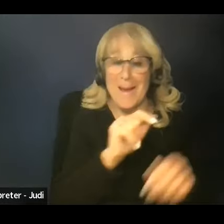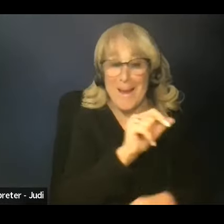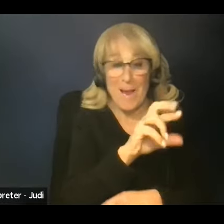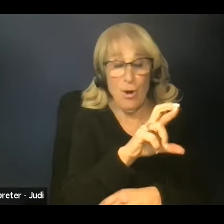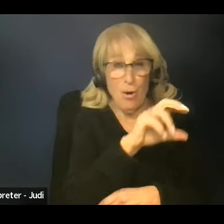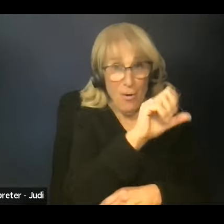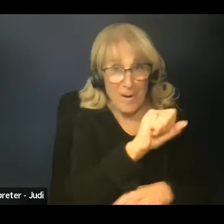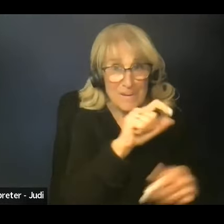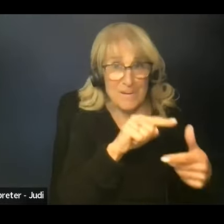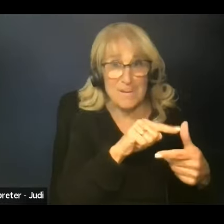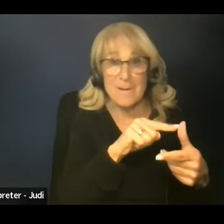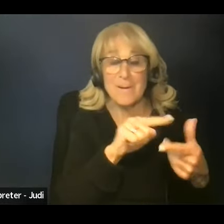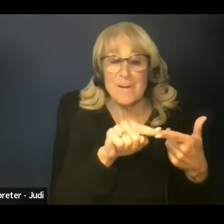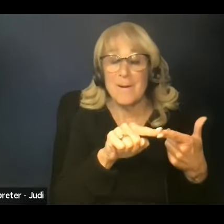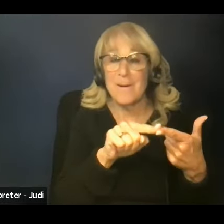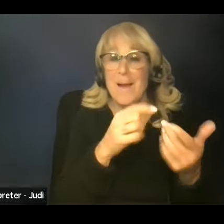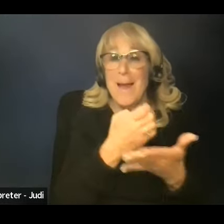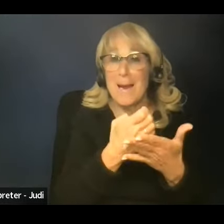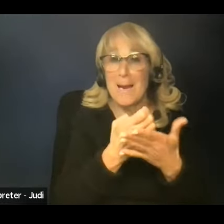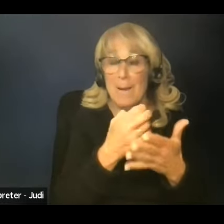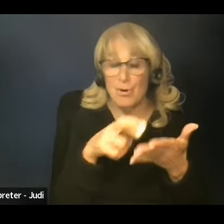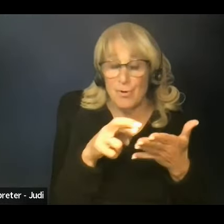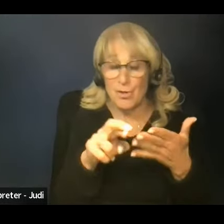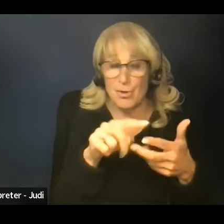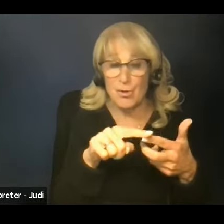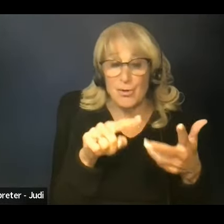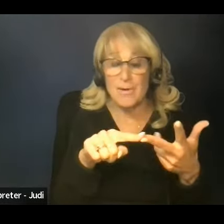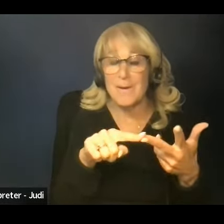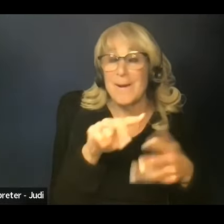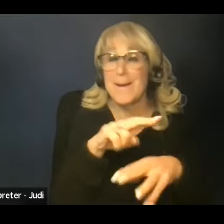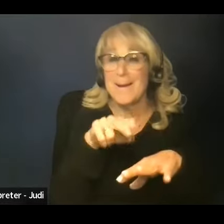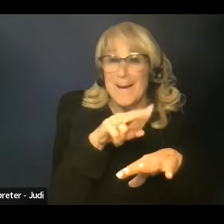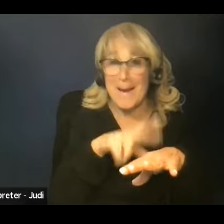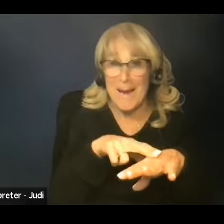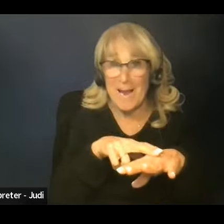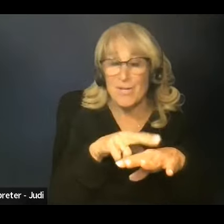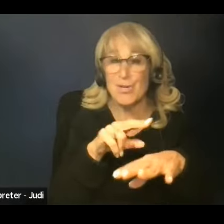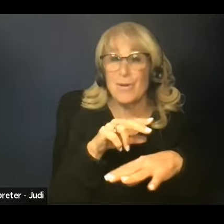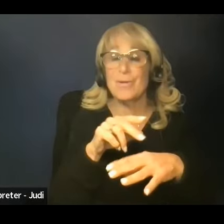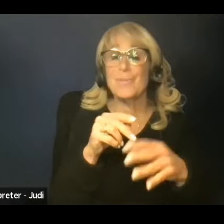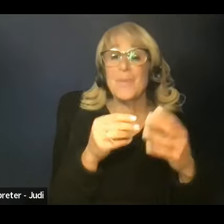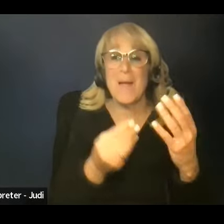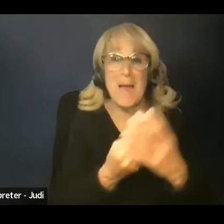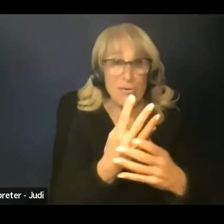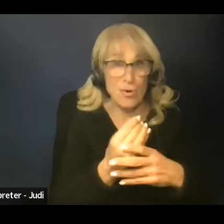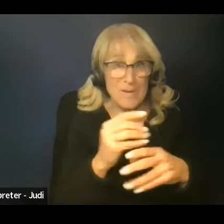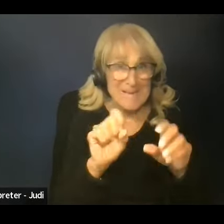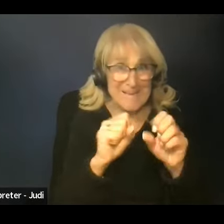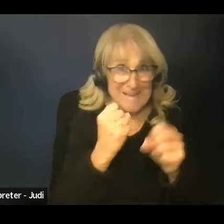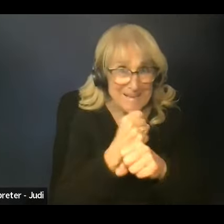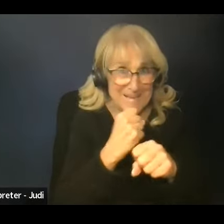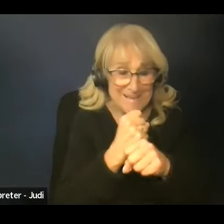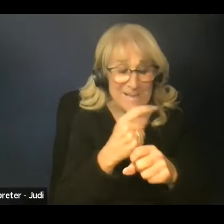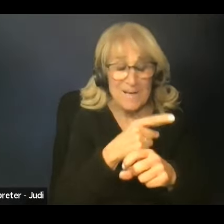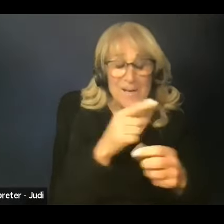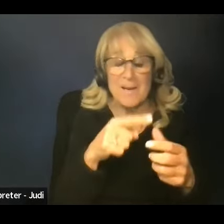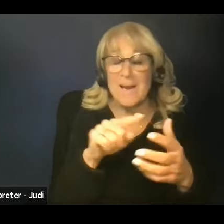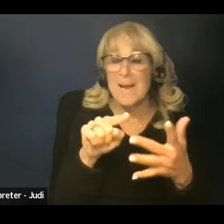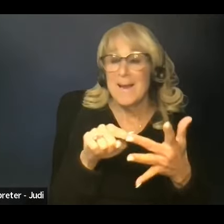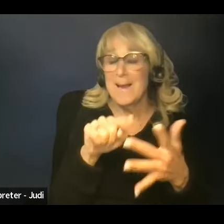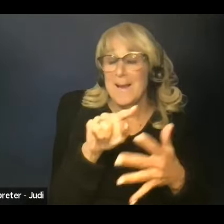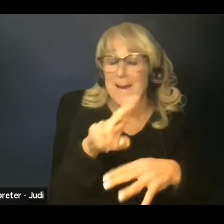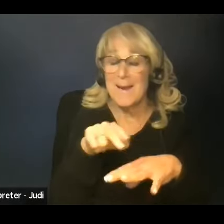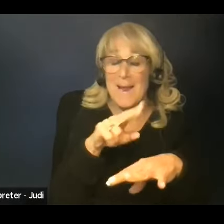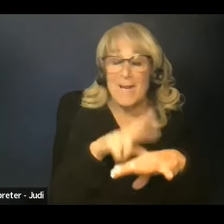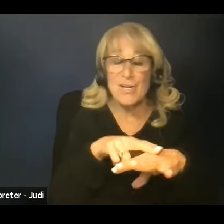the Economic Research Service, the National Agricultural Statistical Service, the National Institute of Food and